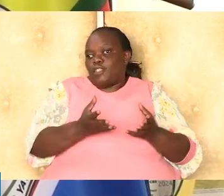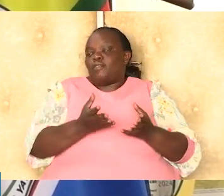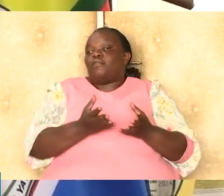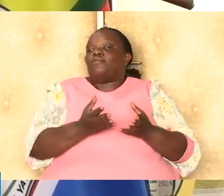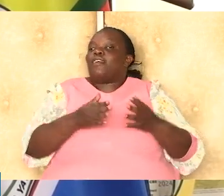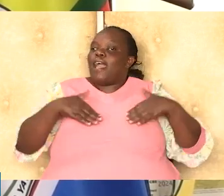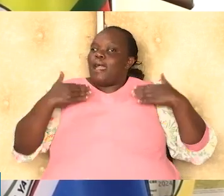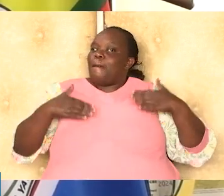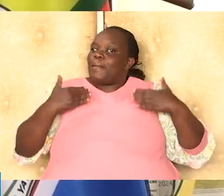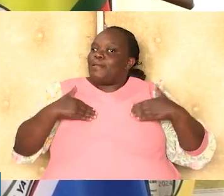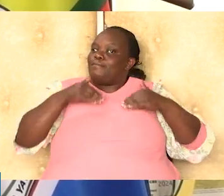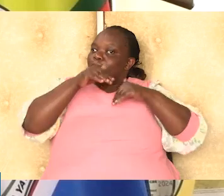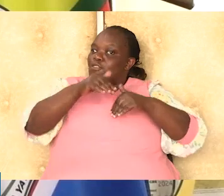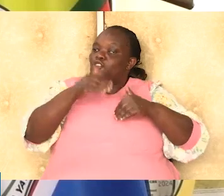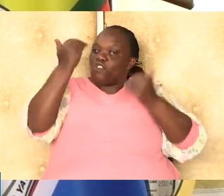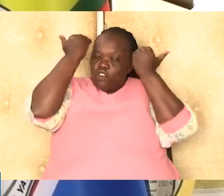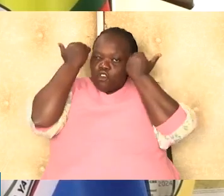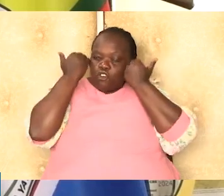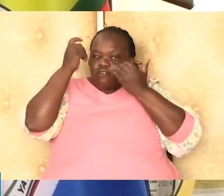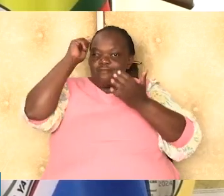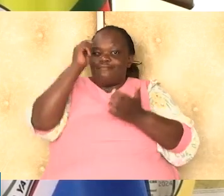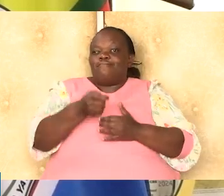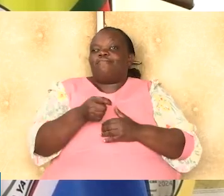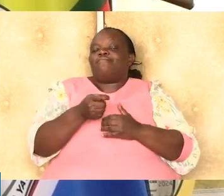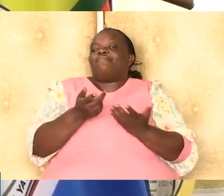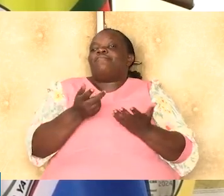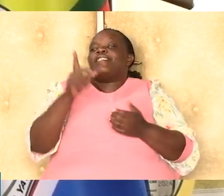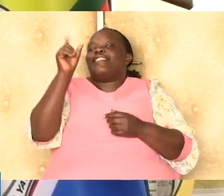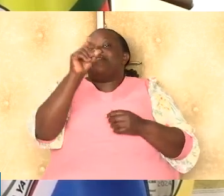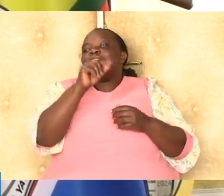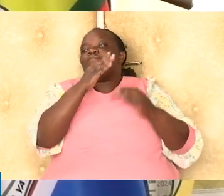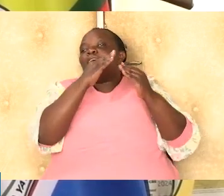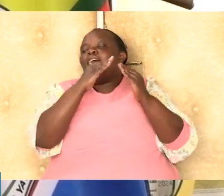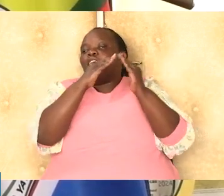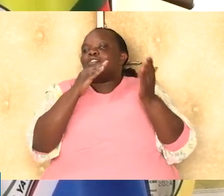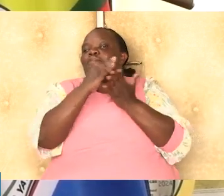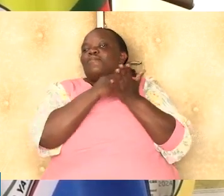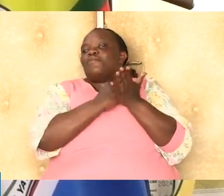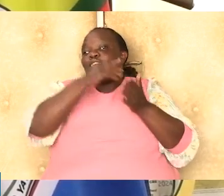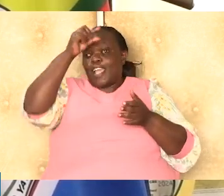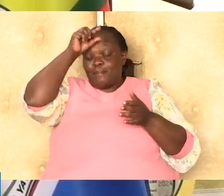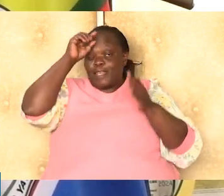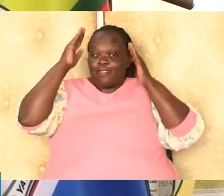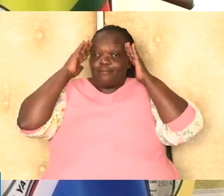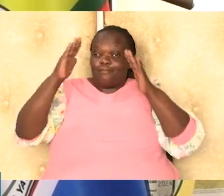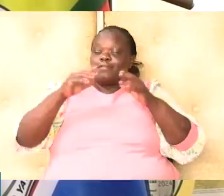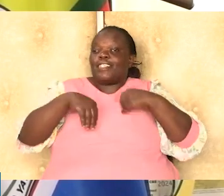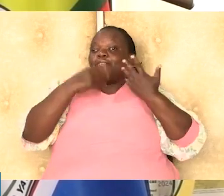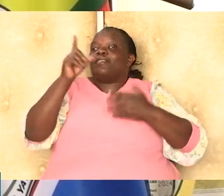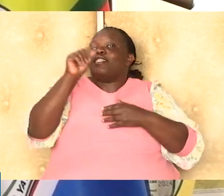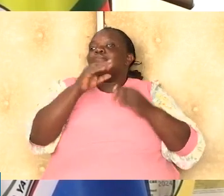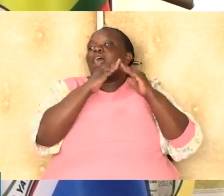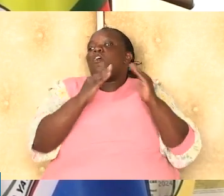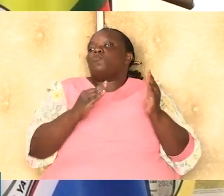We are very glad that, following the court ruling affirming the affordable housing program, the government's commitment to providing